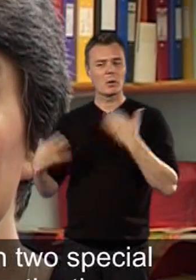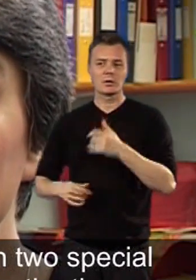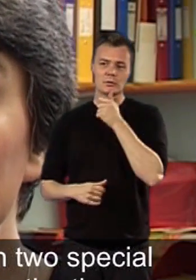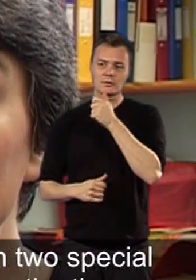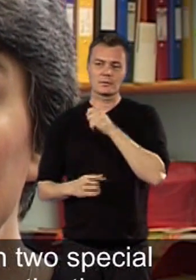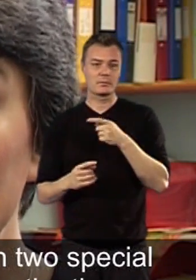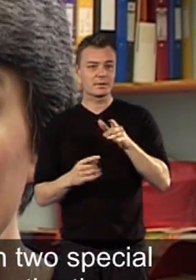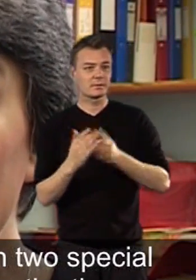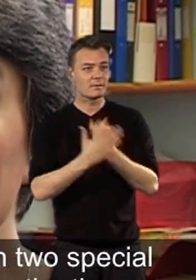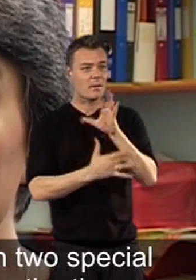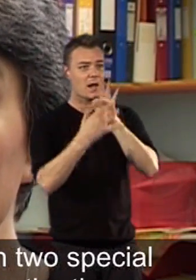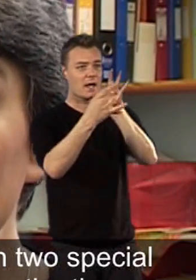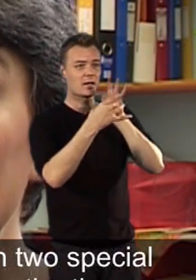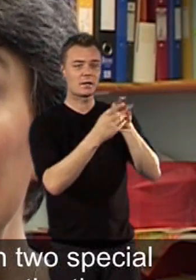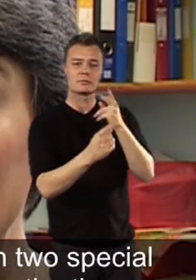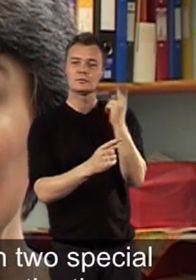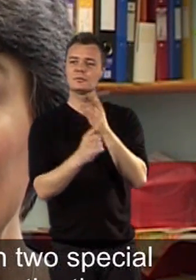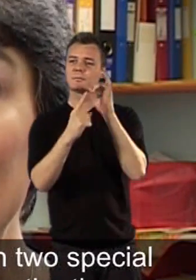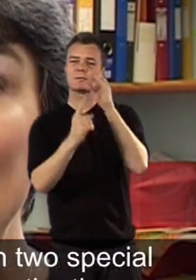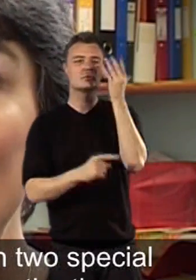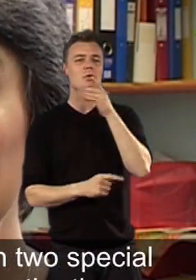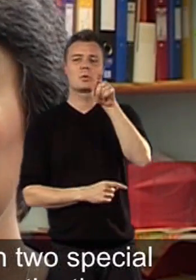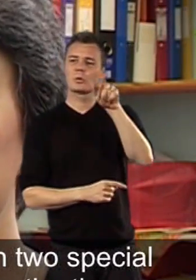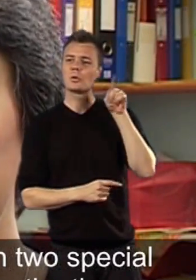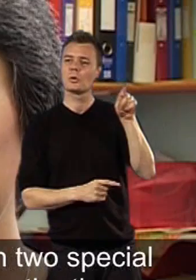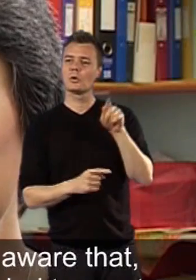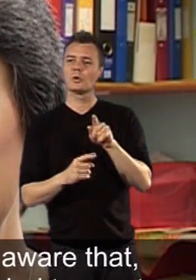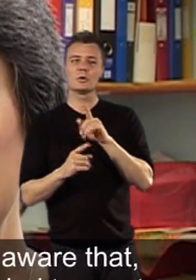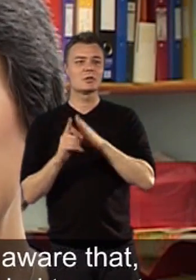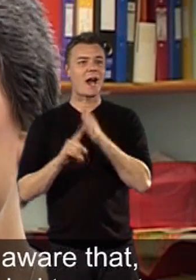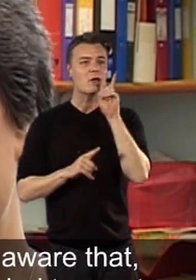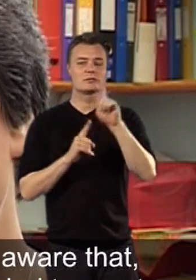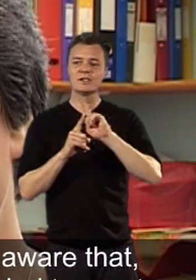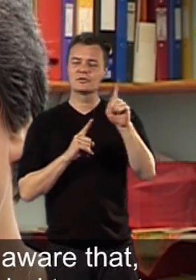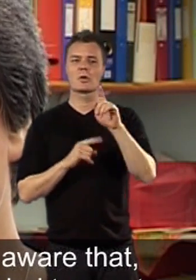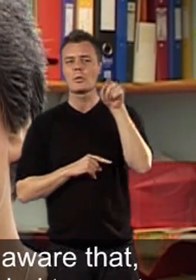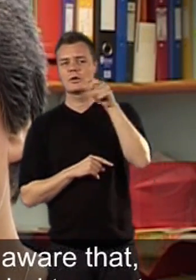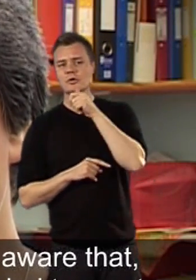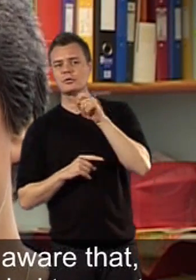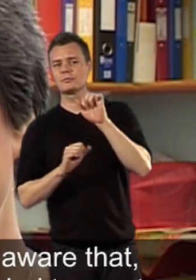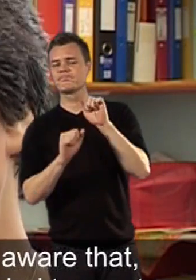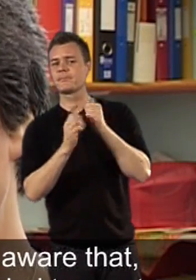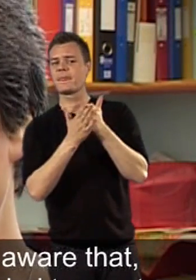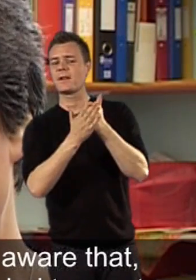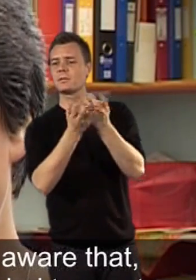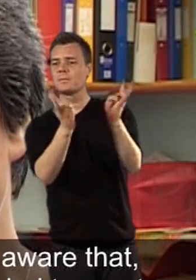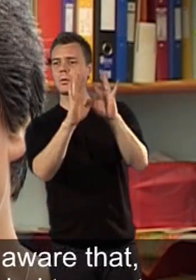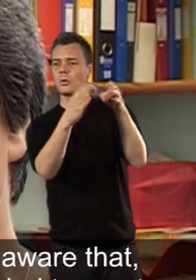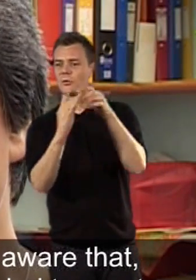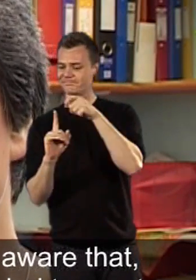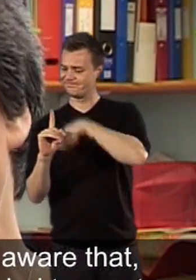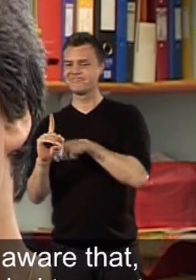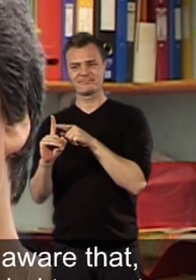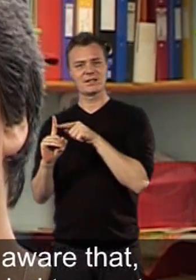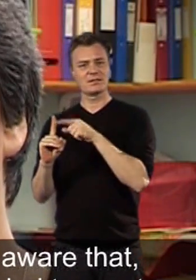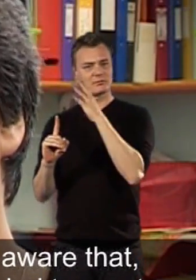developed links with two special schools on an outreach. One we use the therapy pool and it was Jane that made us aware that to